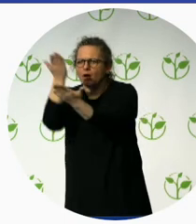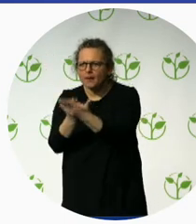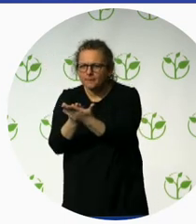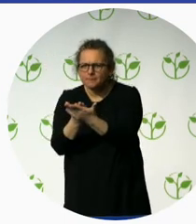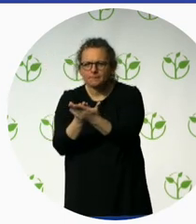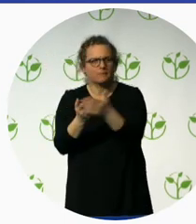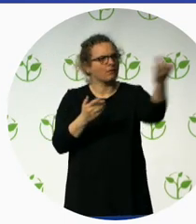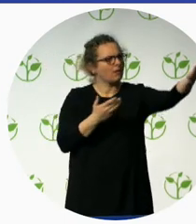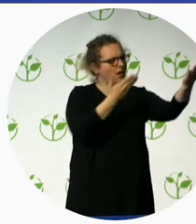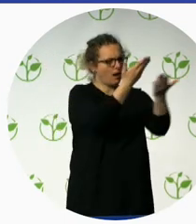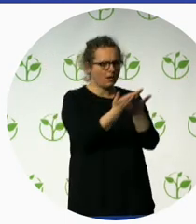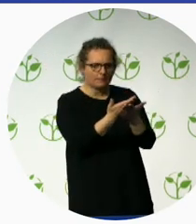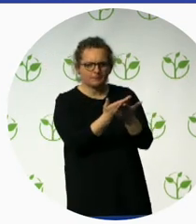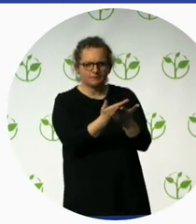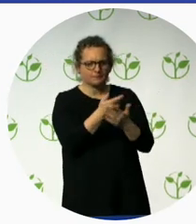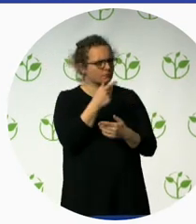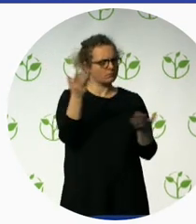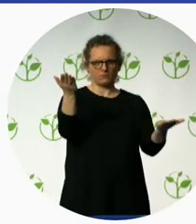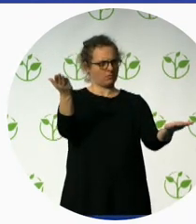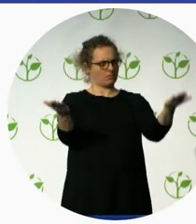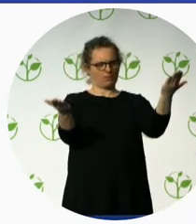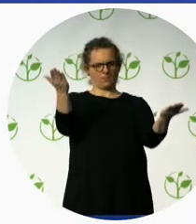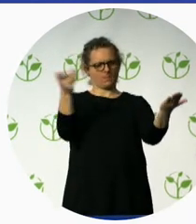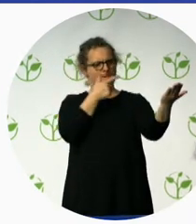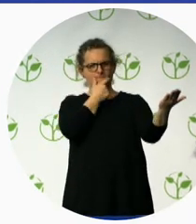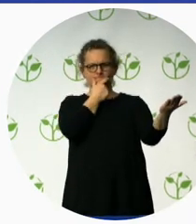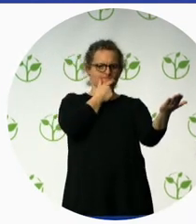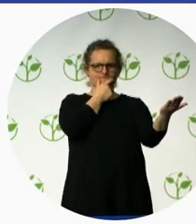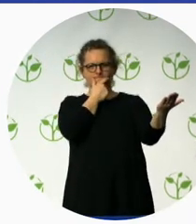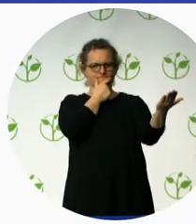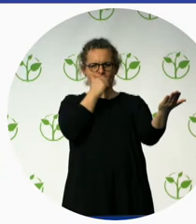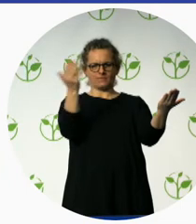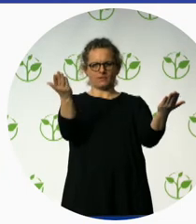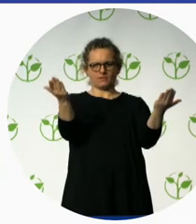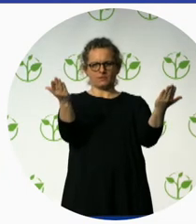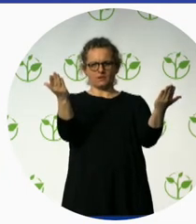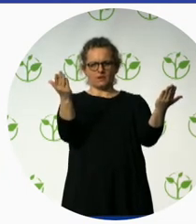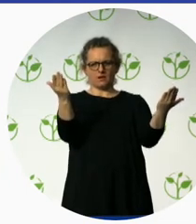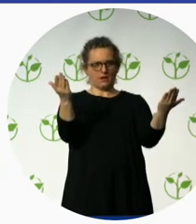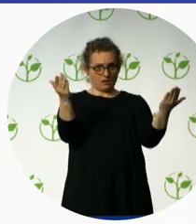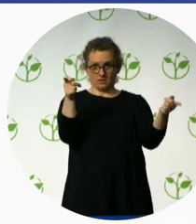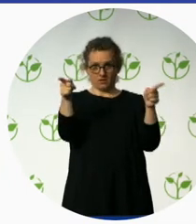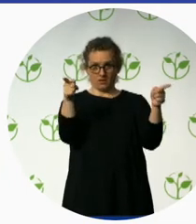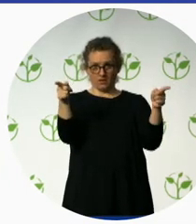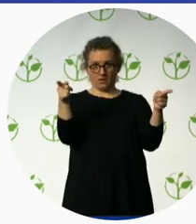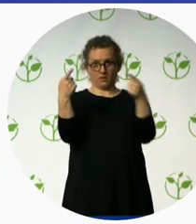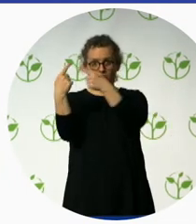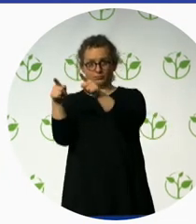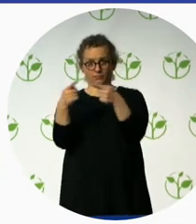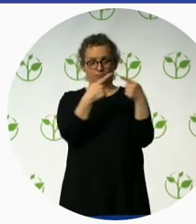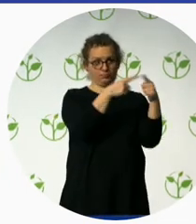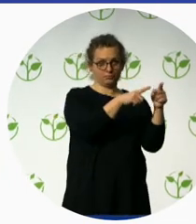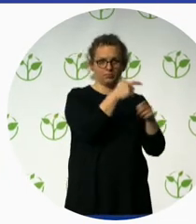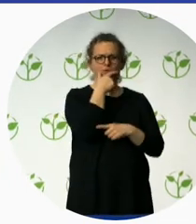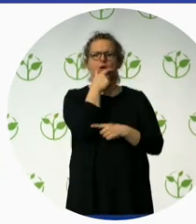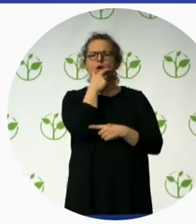other companies, I believe is that if I ask them, how do you work with disability questions? They're going to answer, we follow the law. And we do it to get